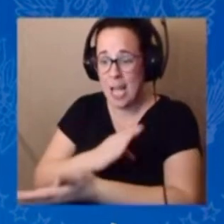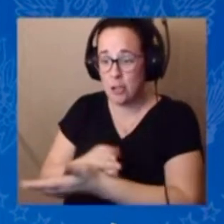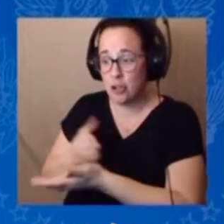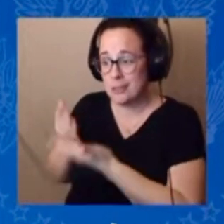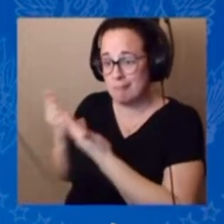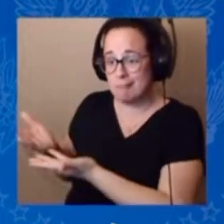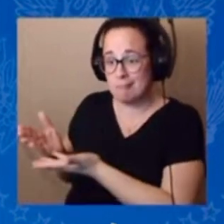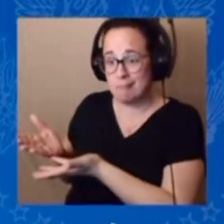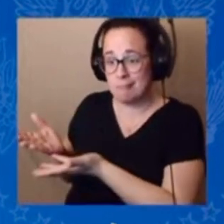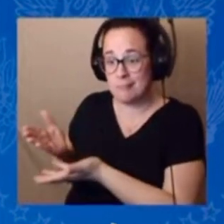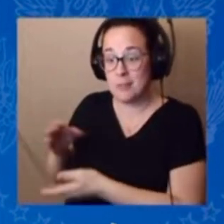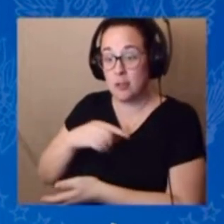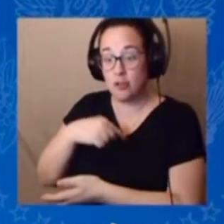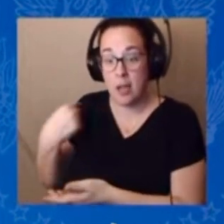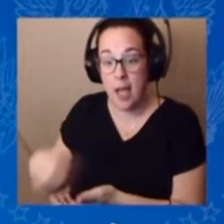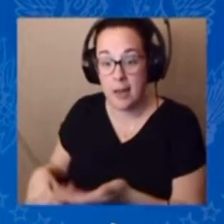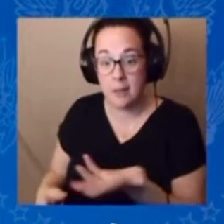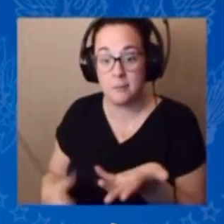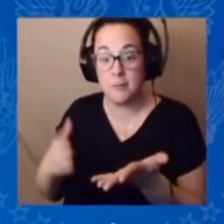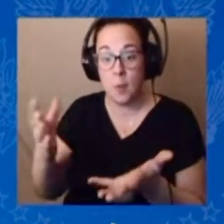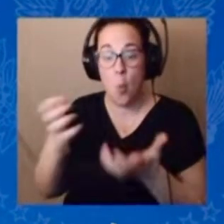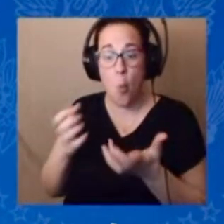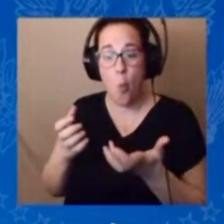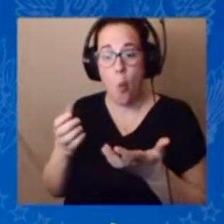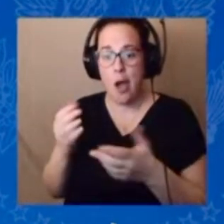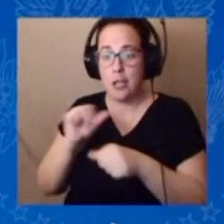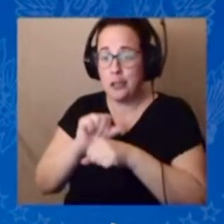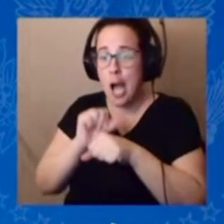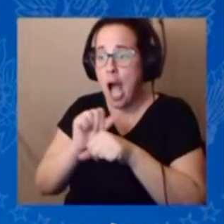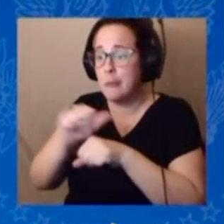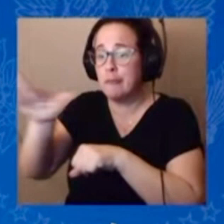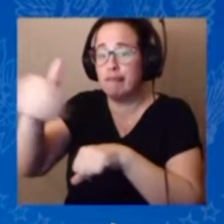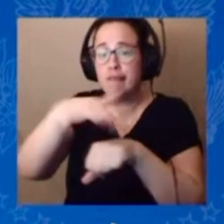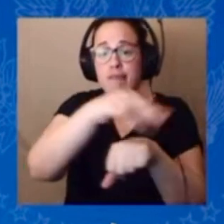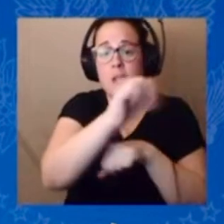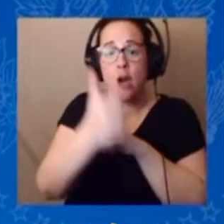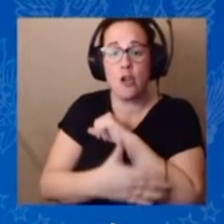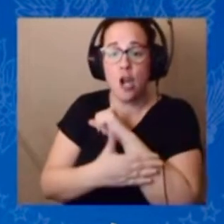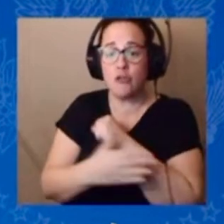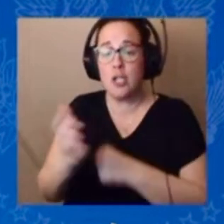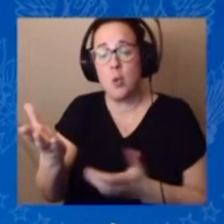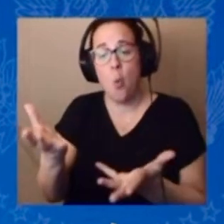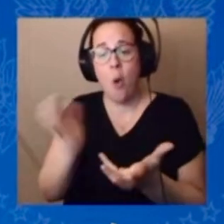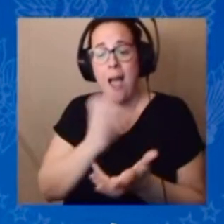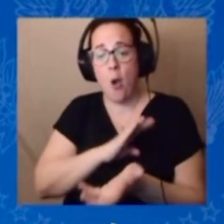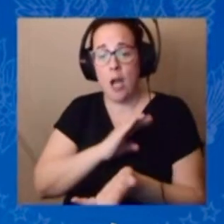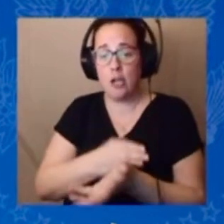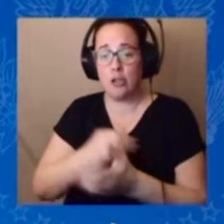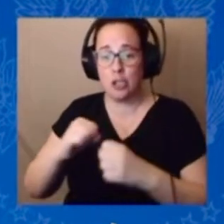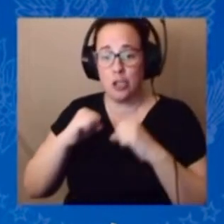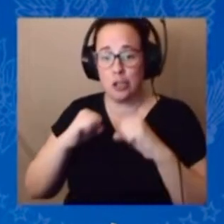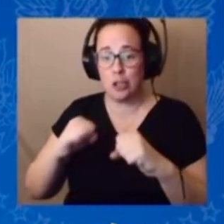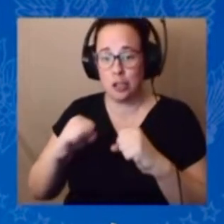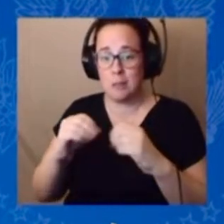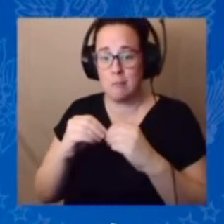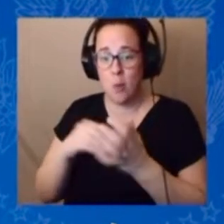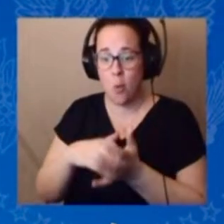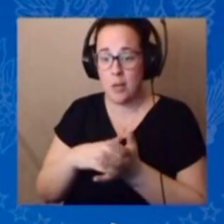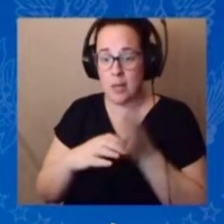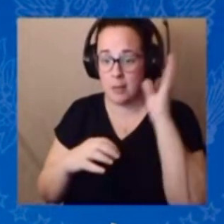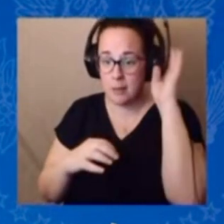export jobs overseas, and weaken our energy security. The MAGA Republicans in Congress also want to cut the chips of the Science Act,